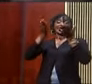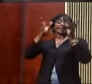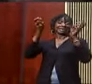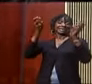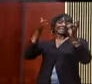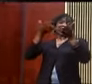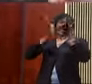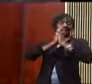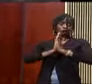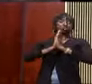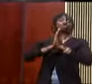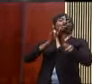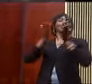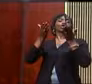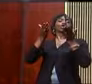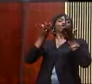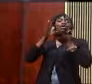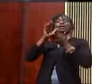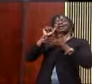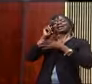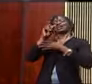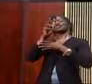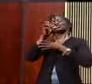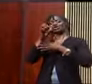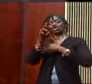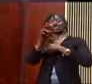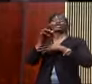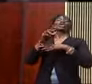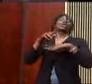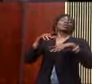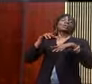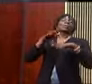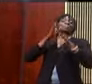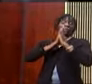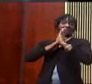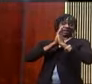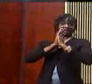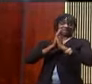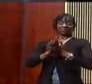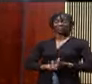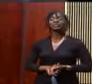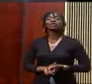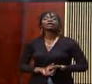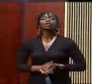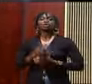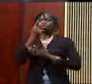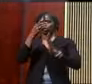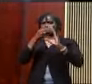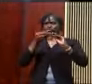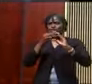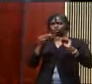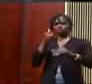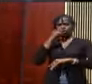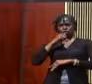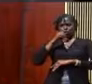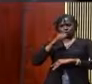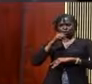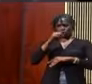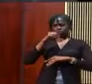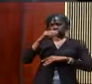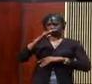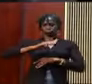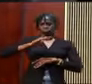told the story about a little girl who was asked by her teacher, do you say your prayers? And she said,